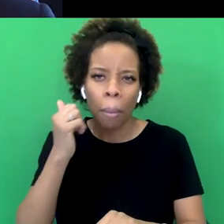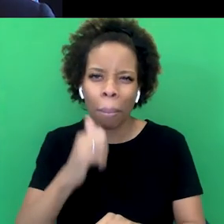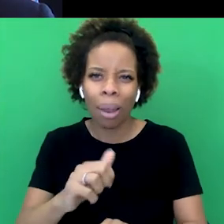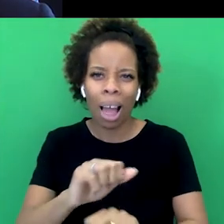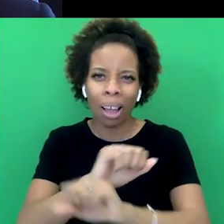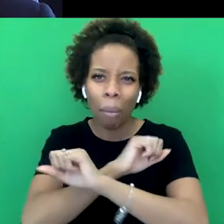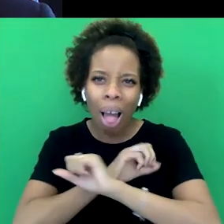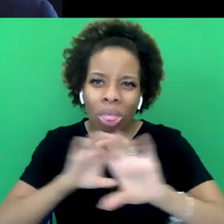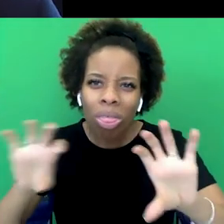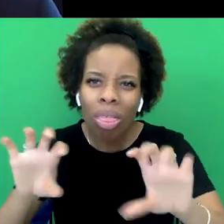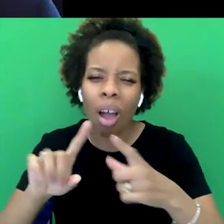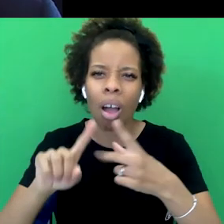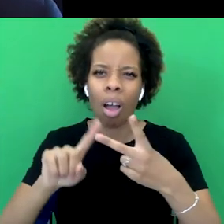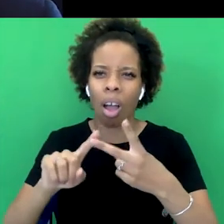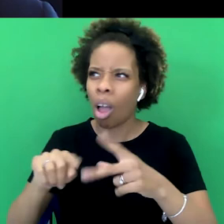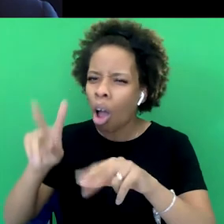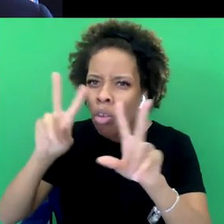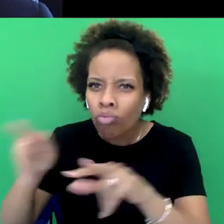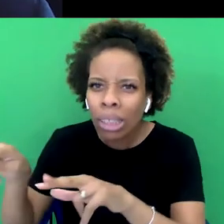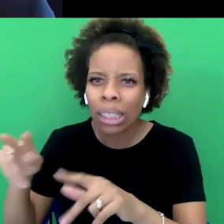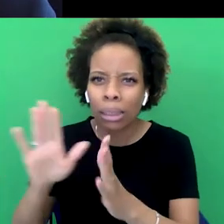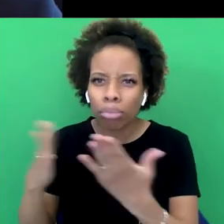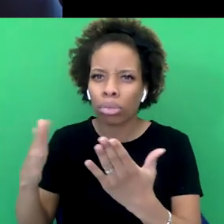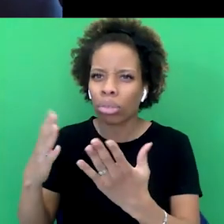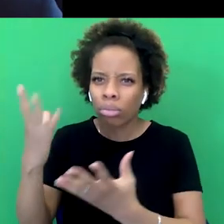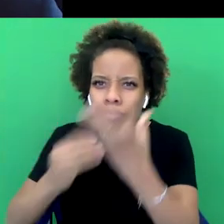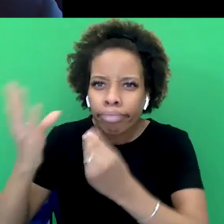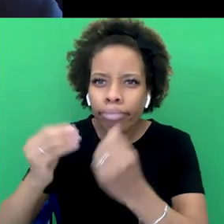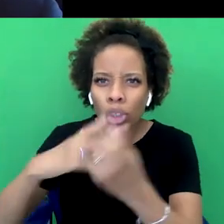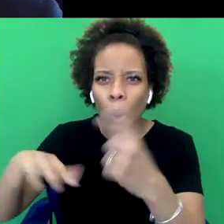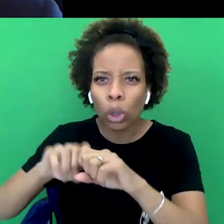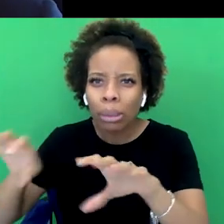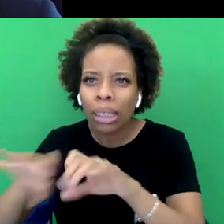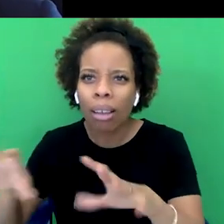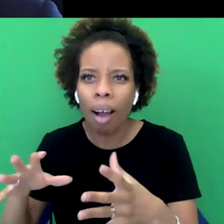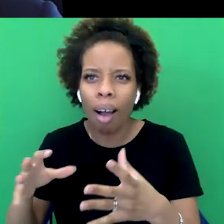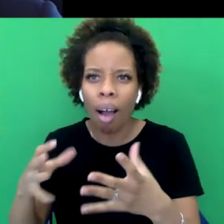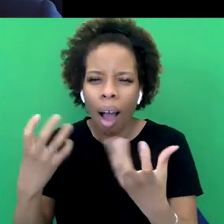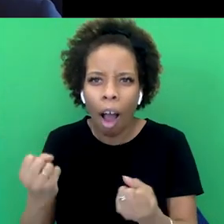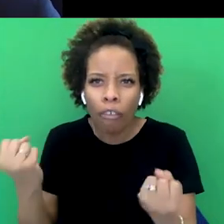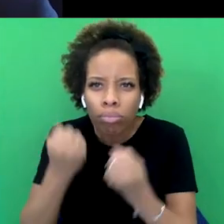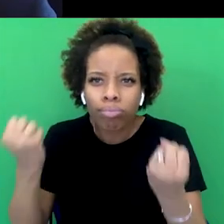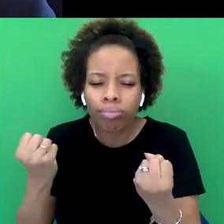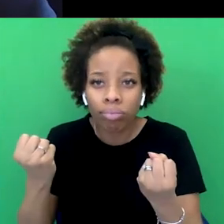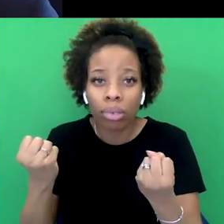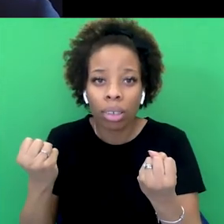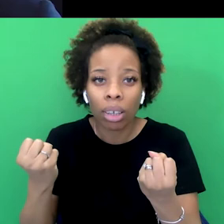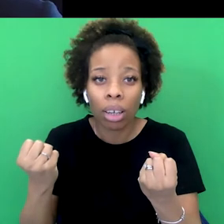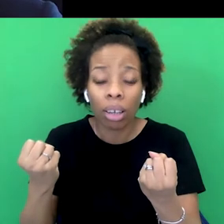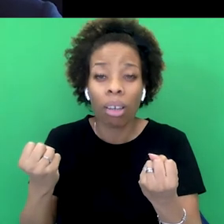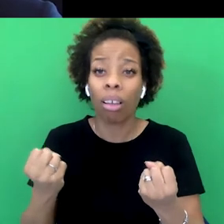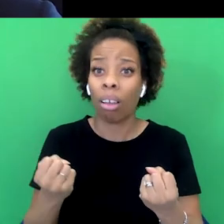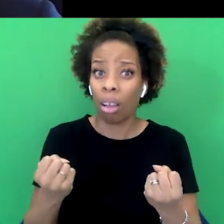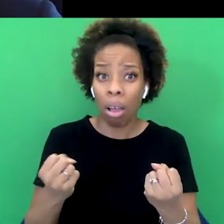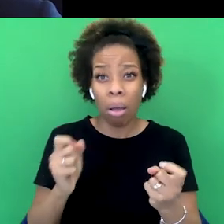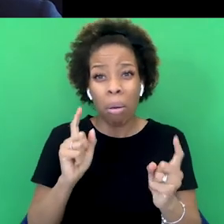systemic racism, and they're the future. mean, obviously, they'll become more right-wing as they get older, but I don't think you can take on the fact